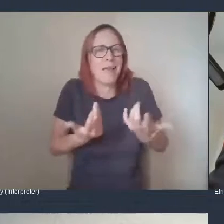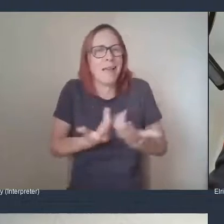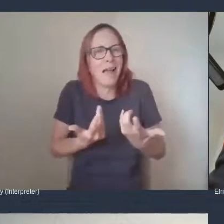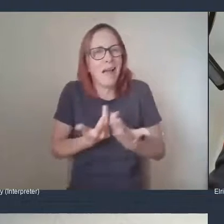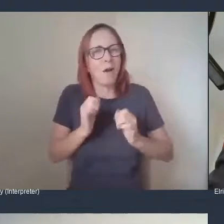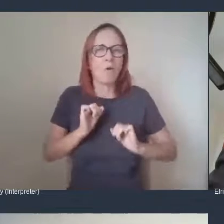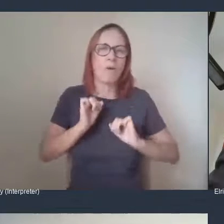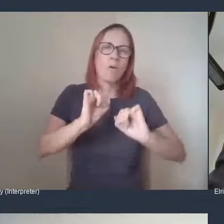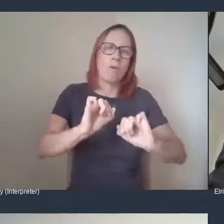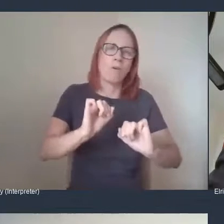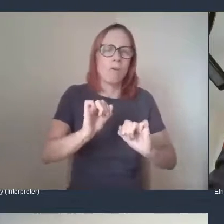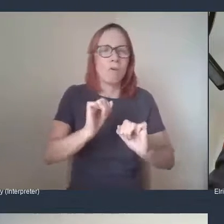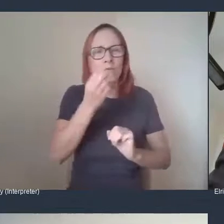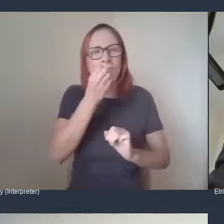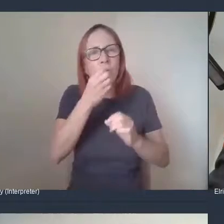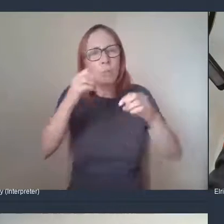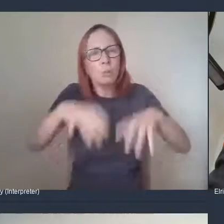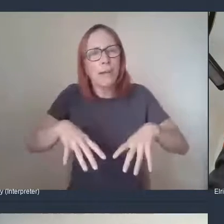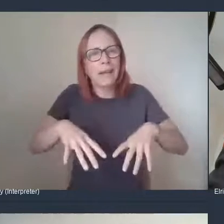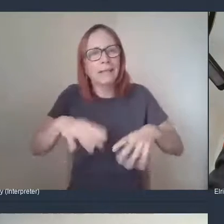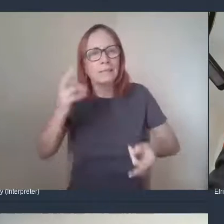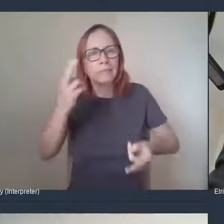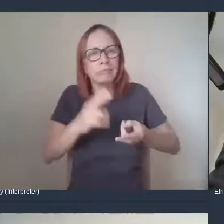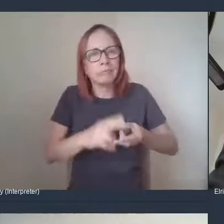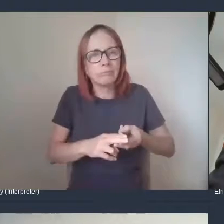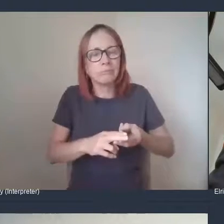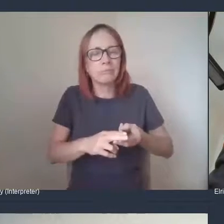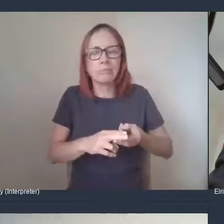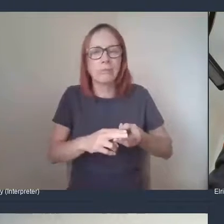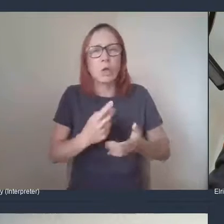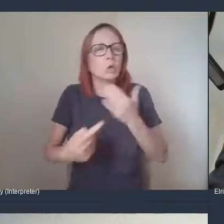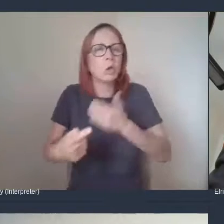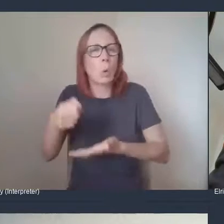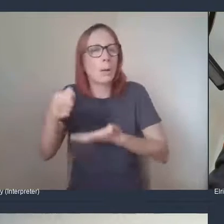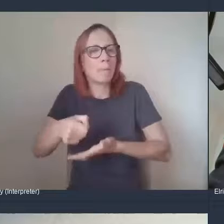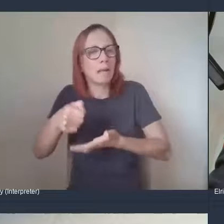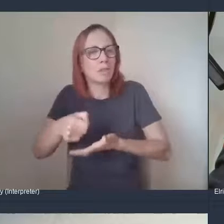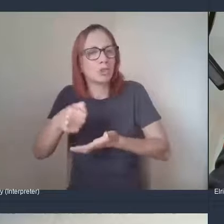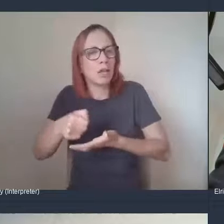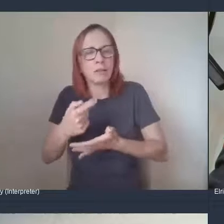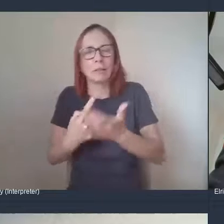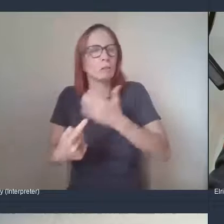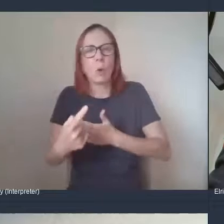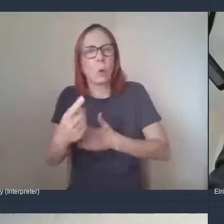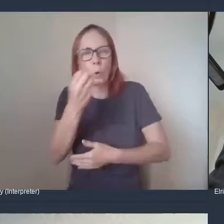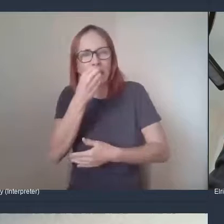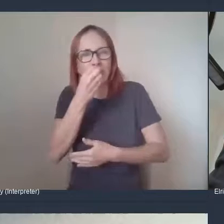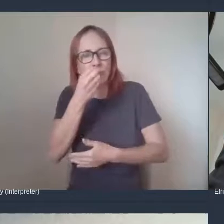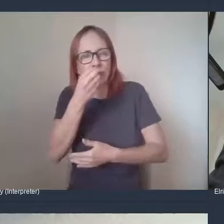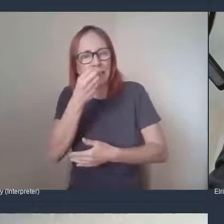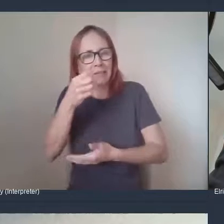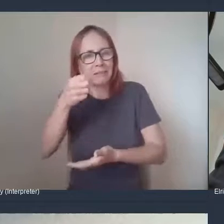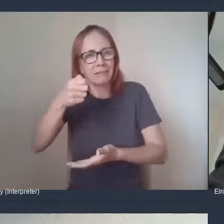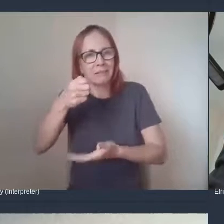helping people budget better or getting free food. It's also about reducing the amount of food that gets sent to landfill.